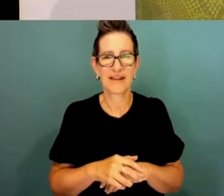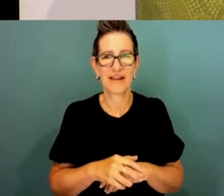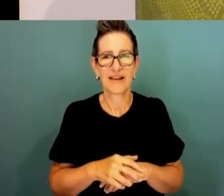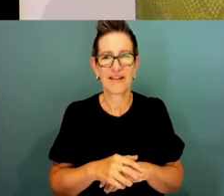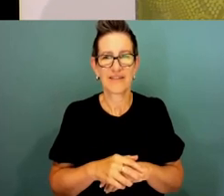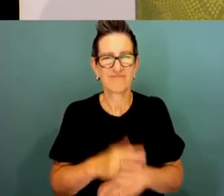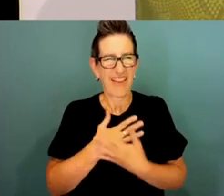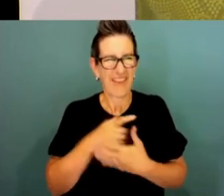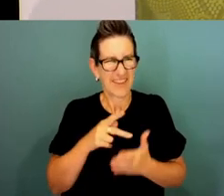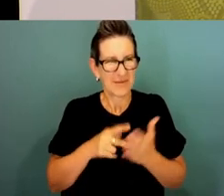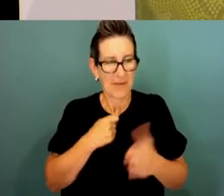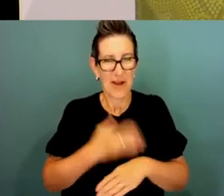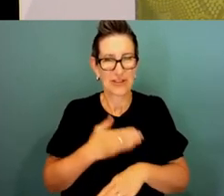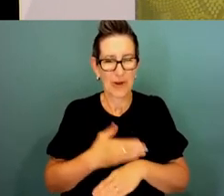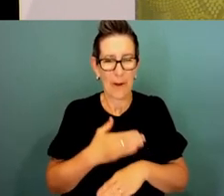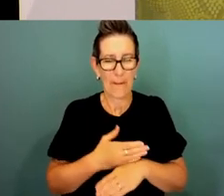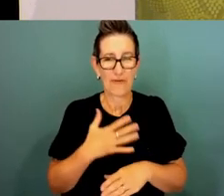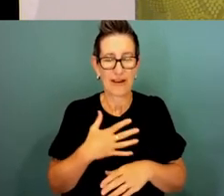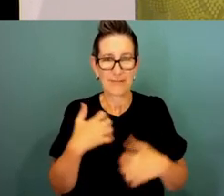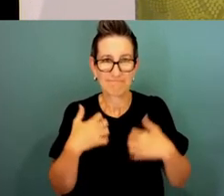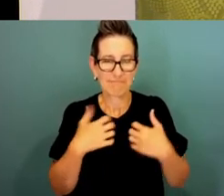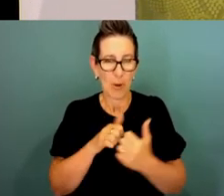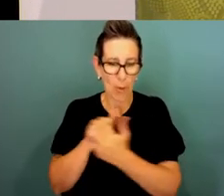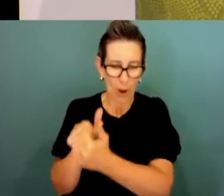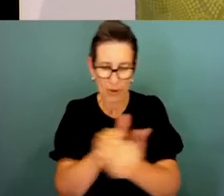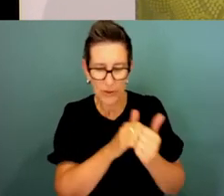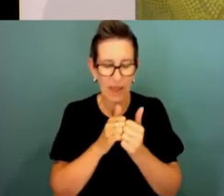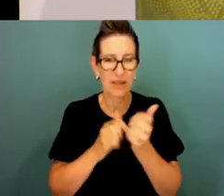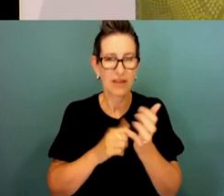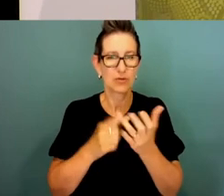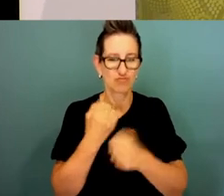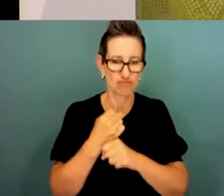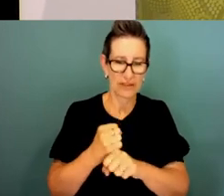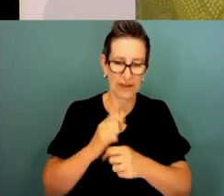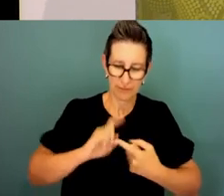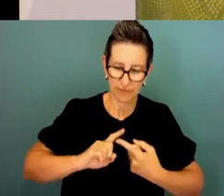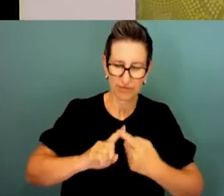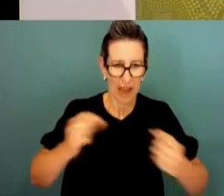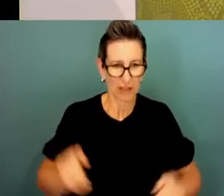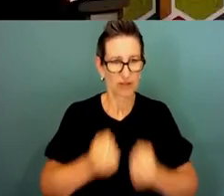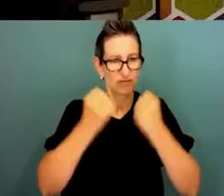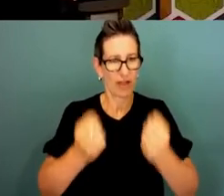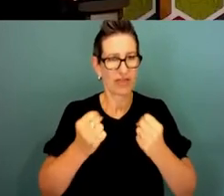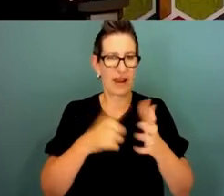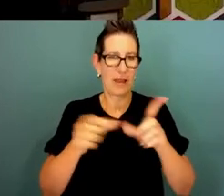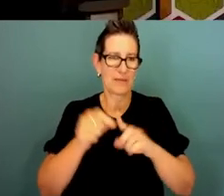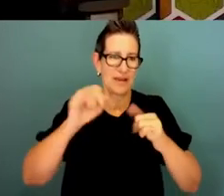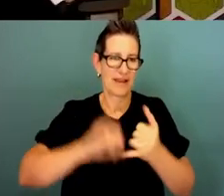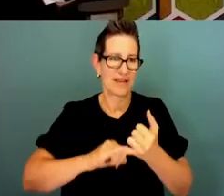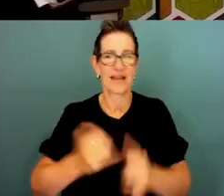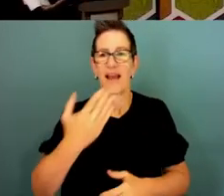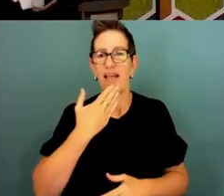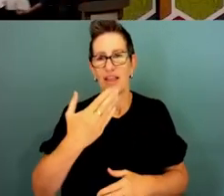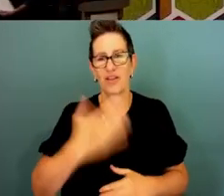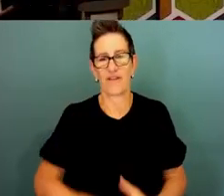my job and I look forward to working together to protect and strengthen the APS. Thanks very much. APPLAUSE